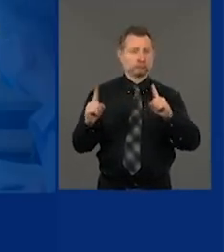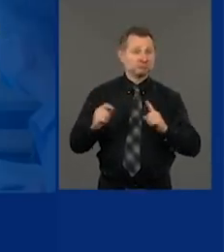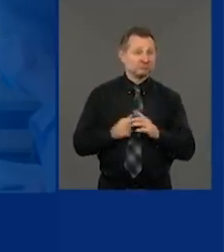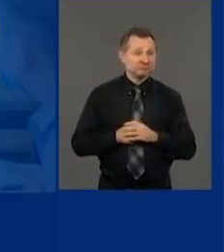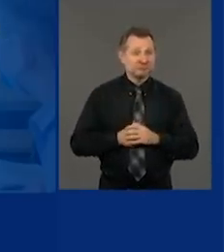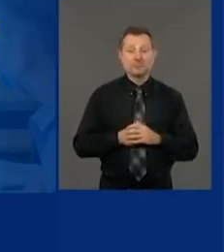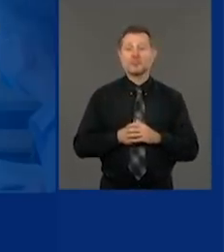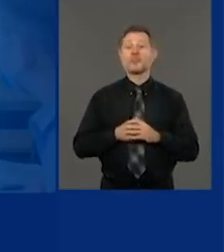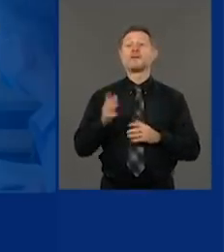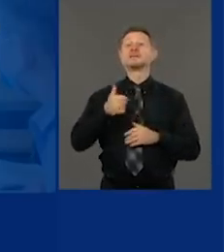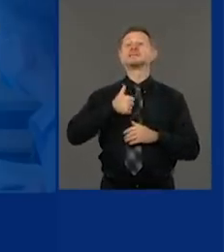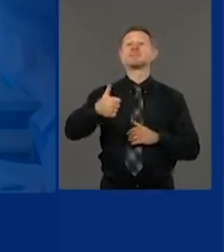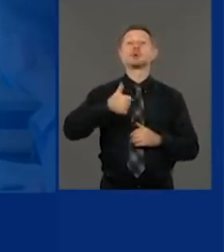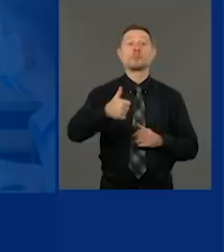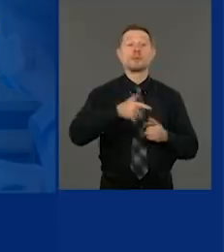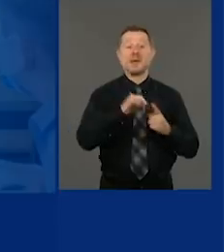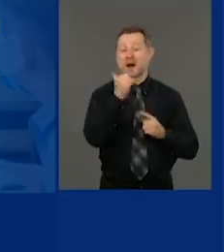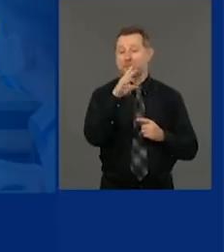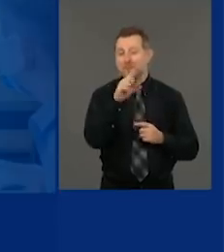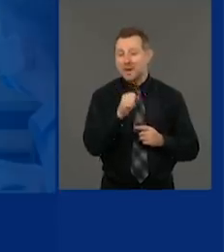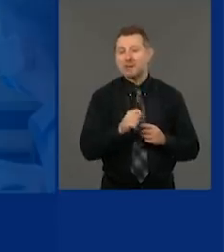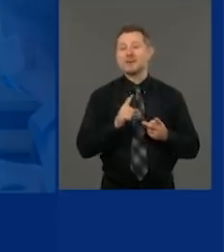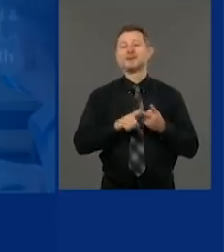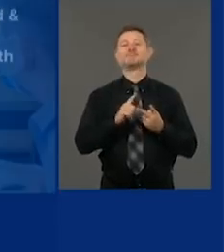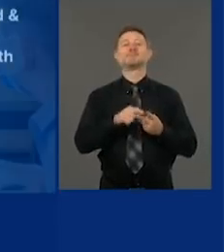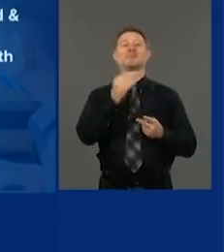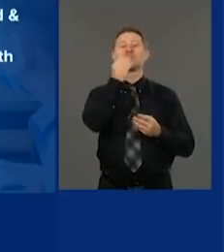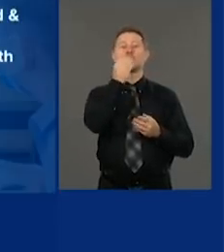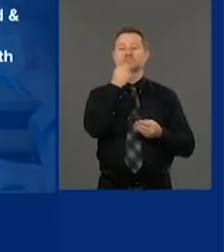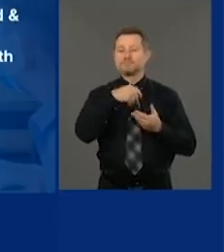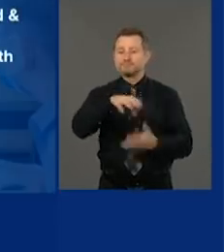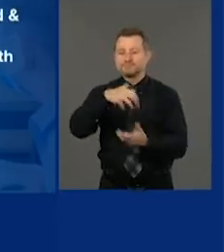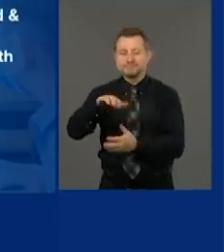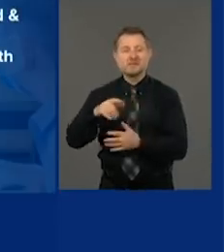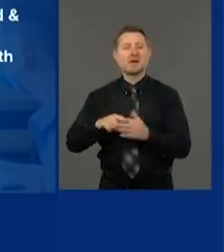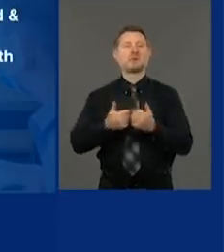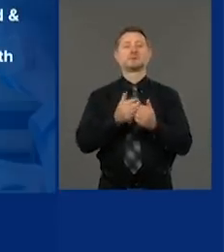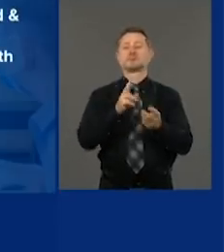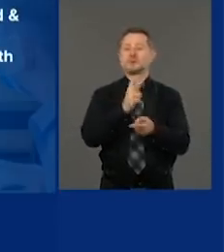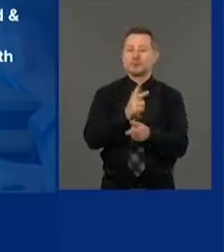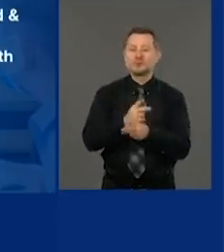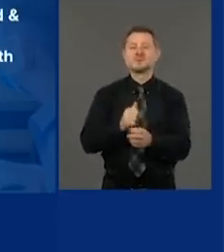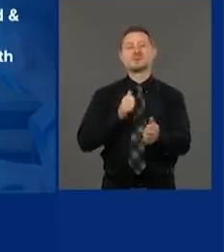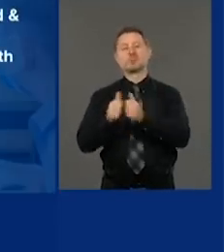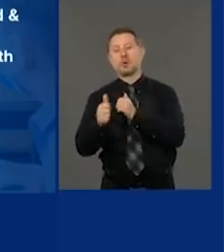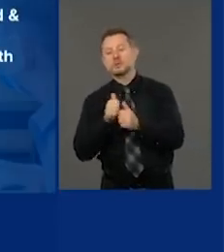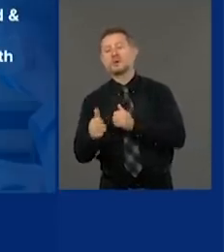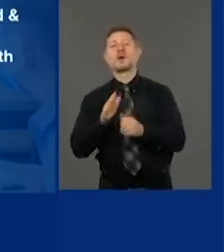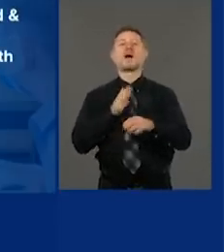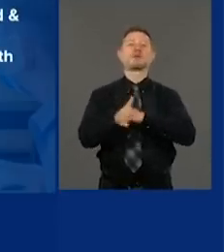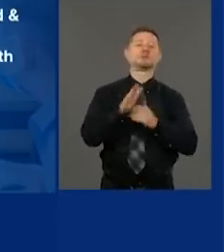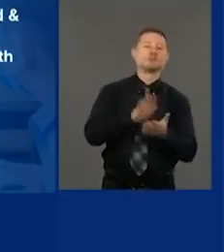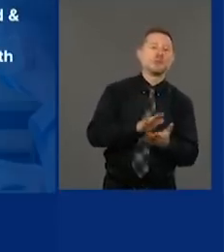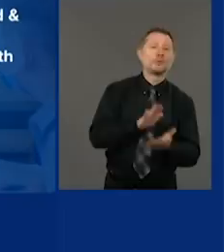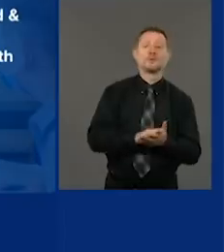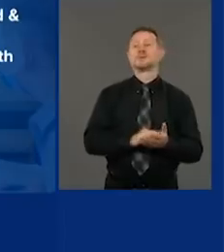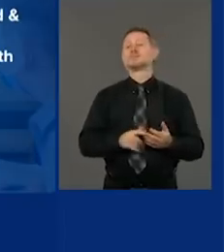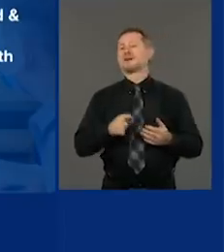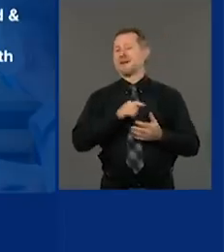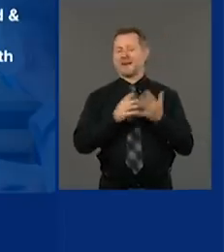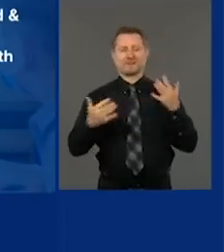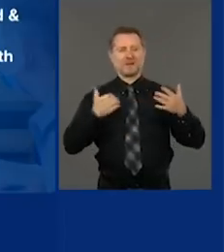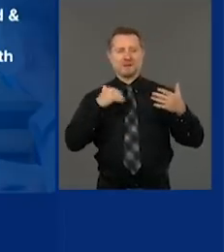on transportation, food service, aftercare, extracurricular activities. Every child and person